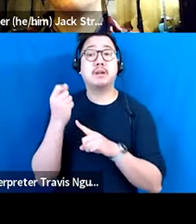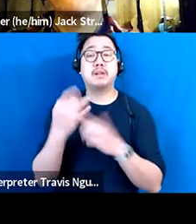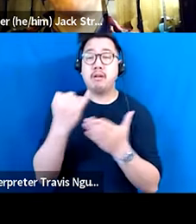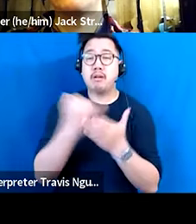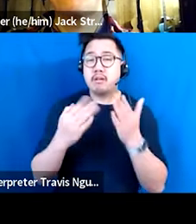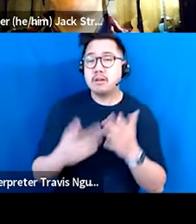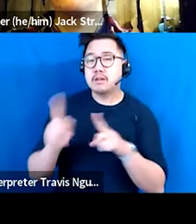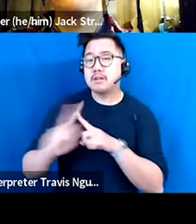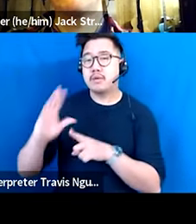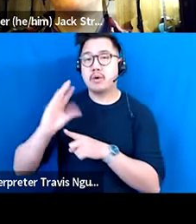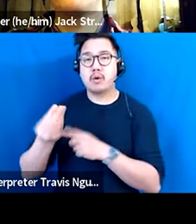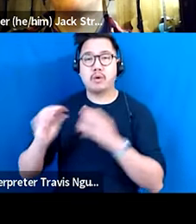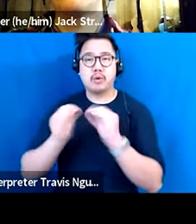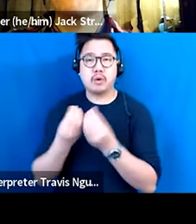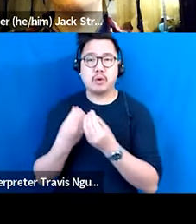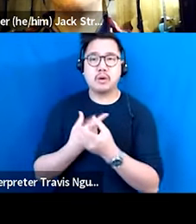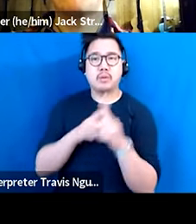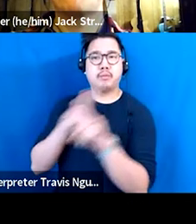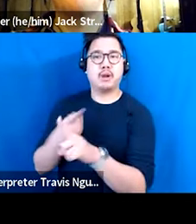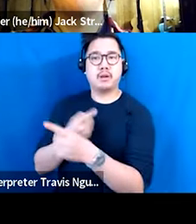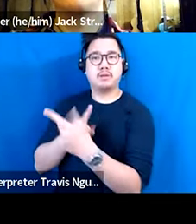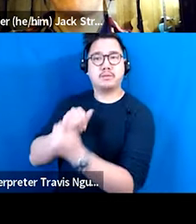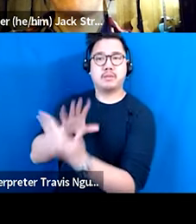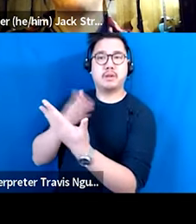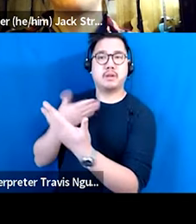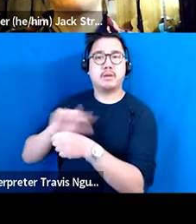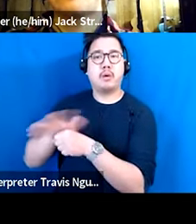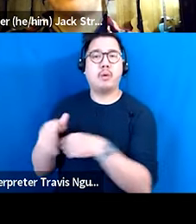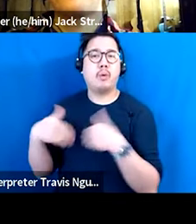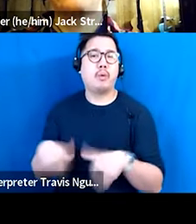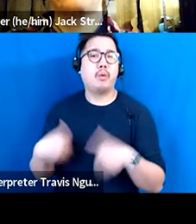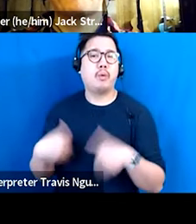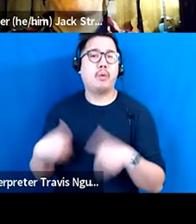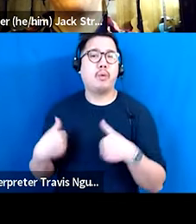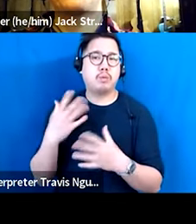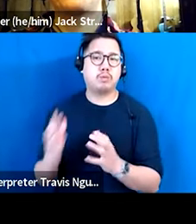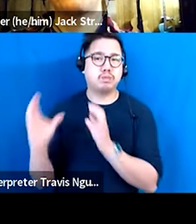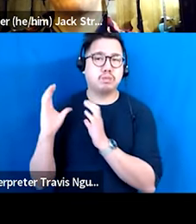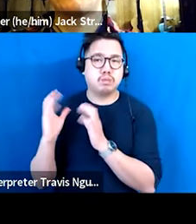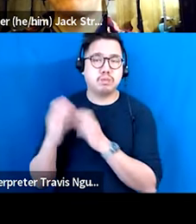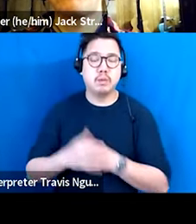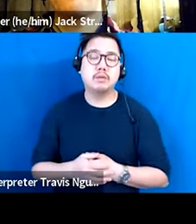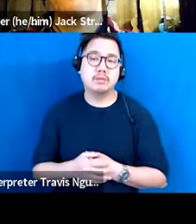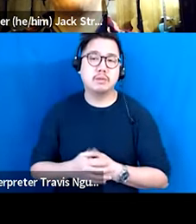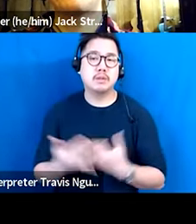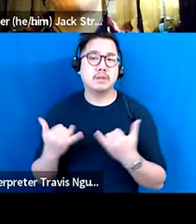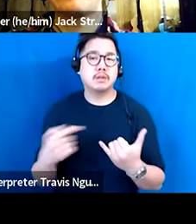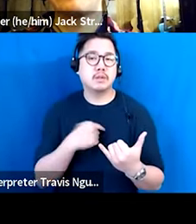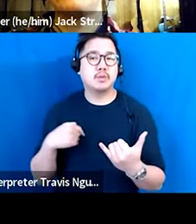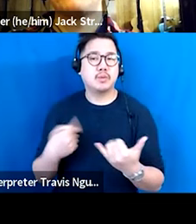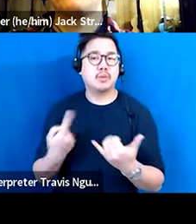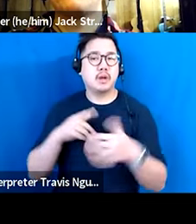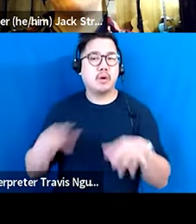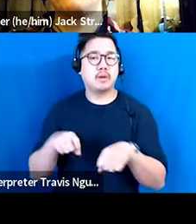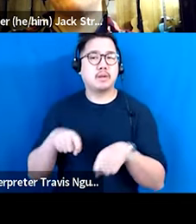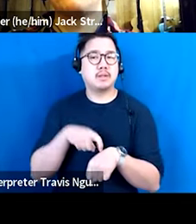organizations made in quick response to the pandemic have been nothing short of monumental. Today, we hold this time as one